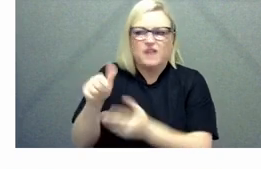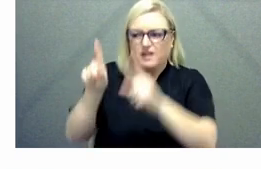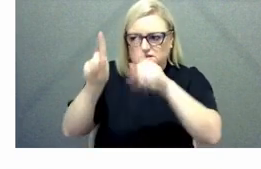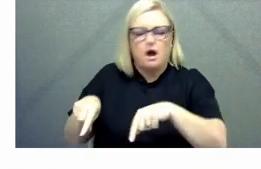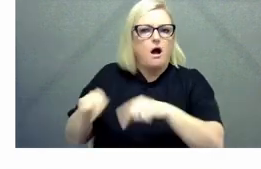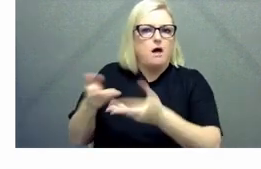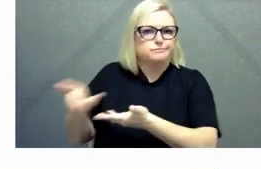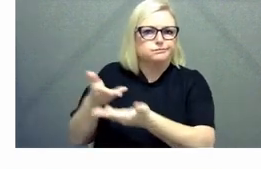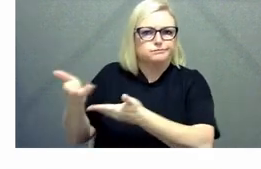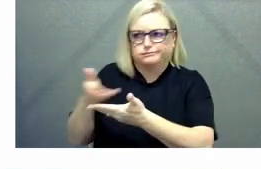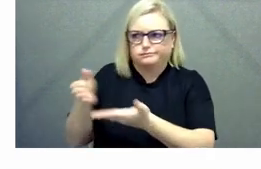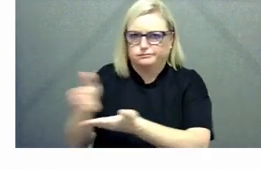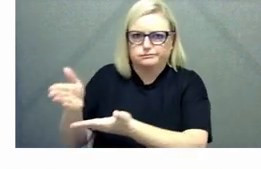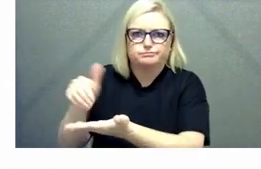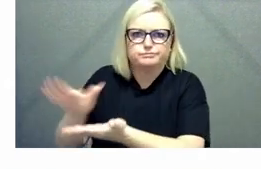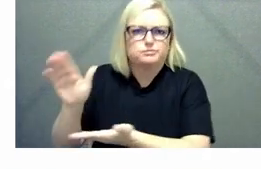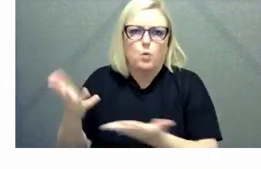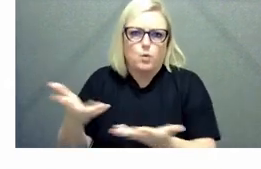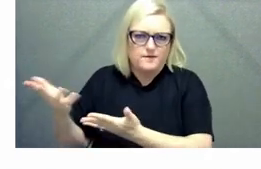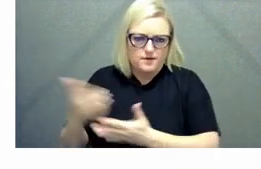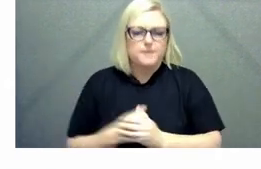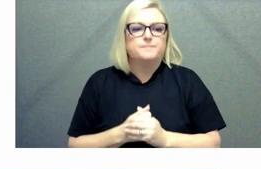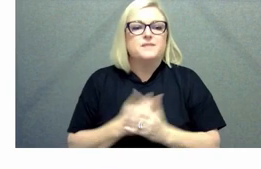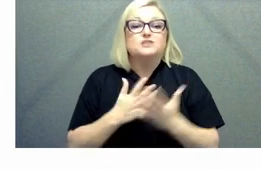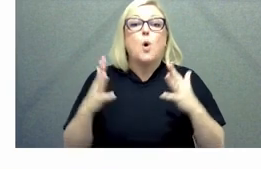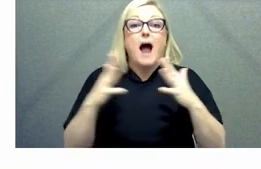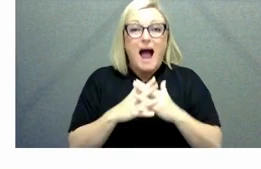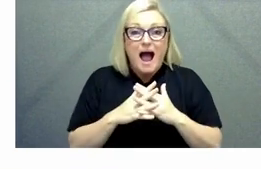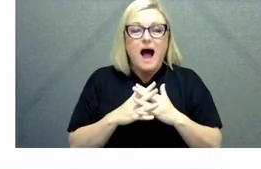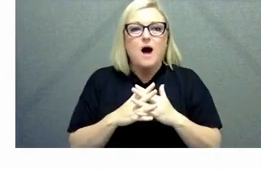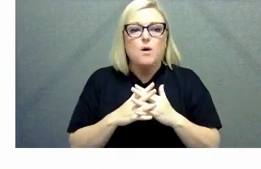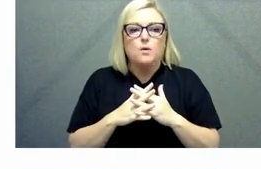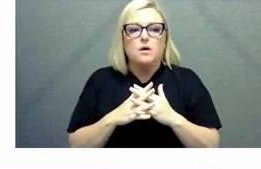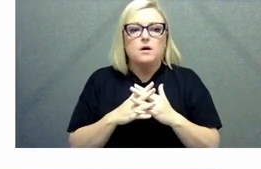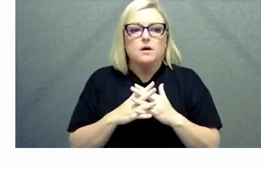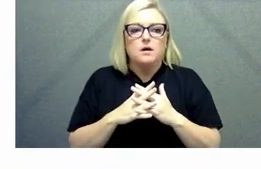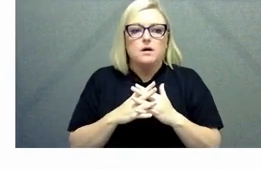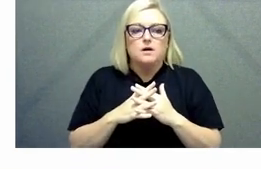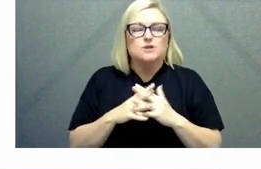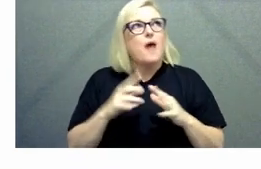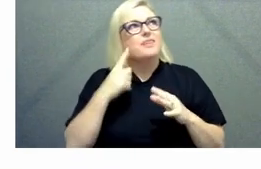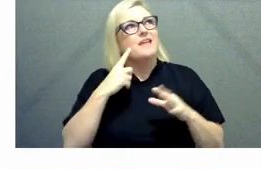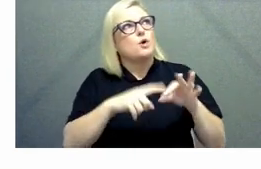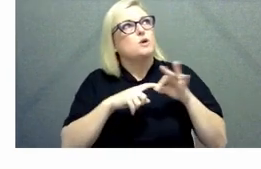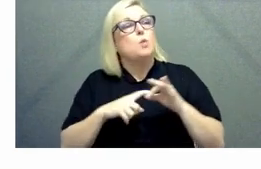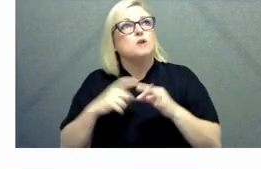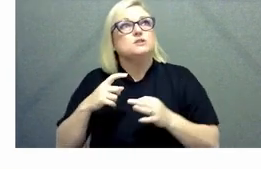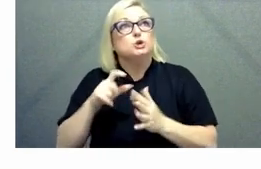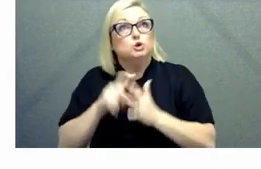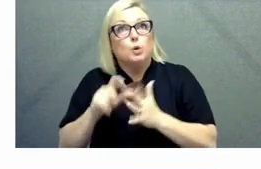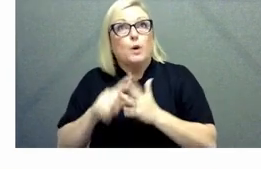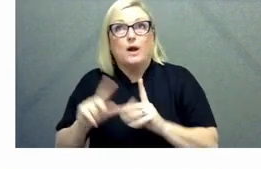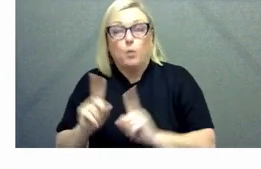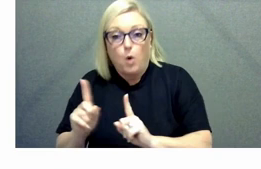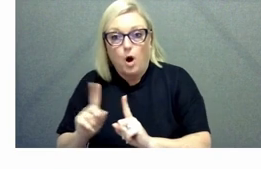piece so they're the three things i just would add in and how can we actually so the question was how do we actually walk the talk i'd